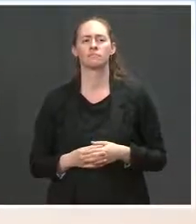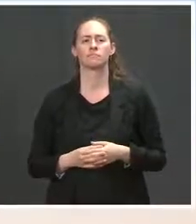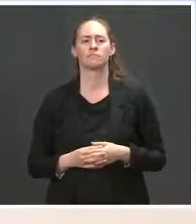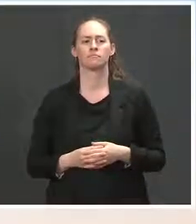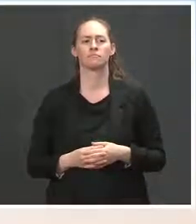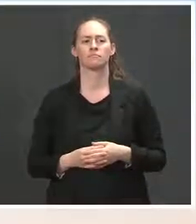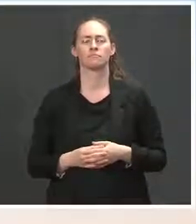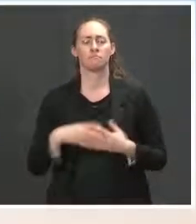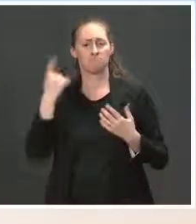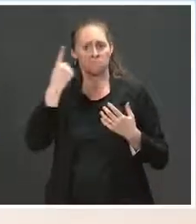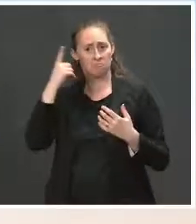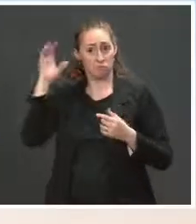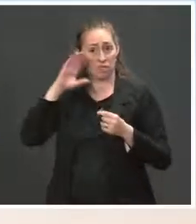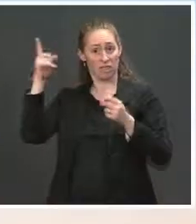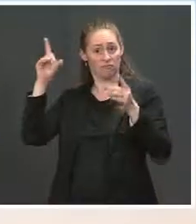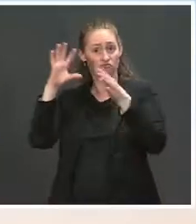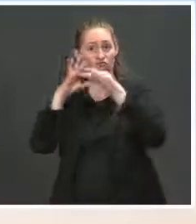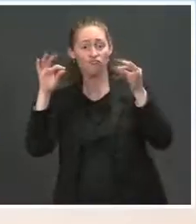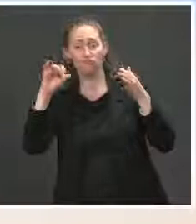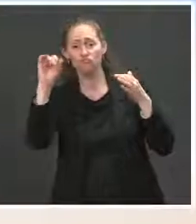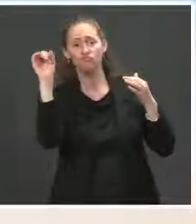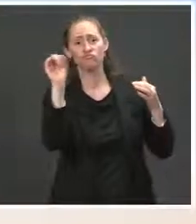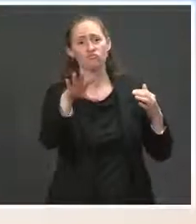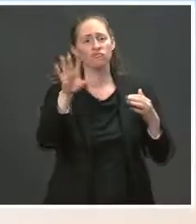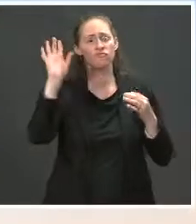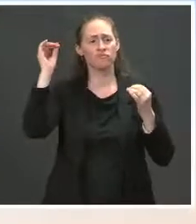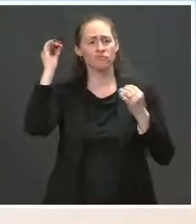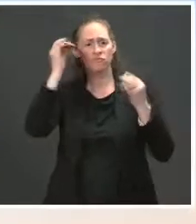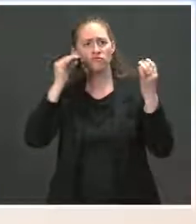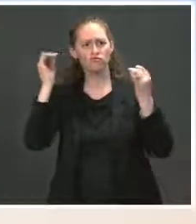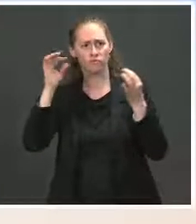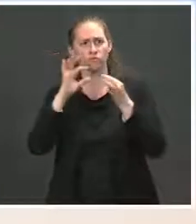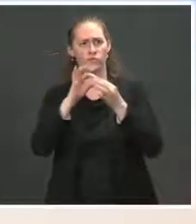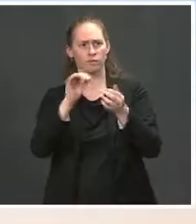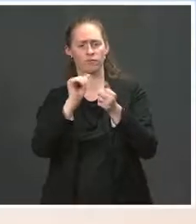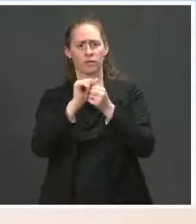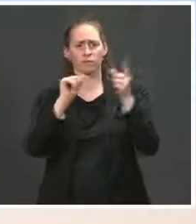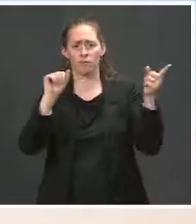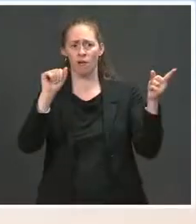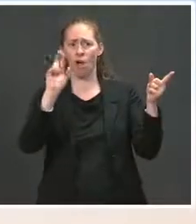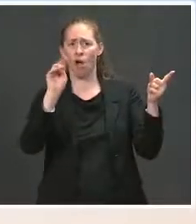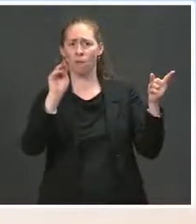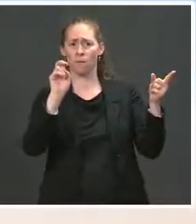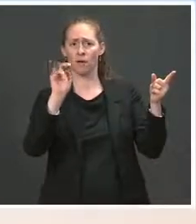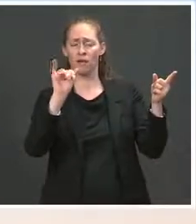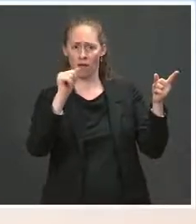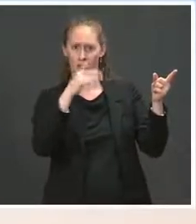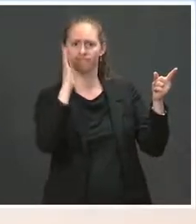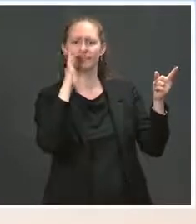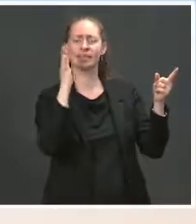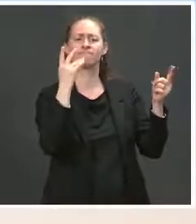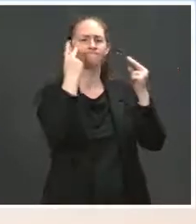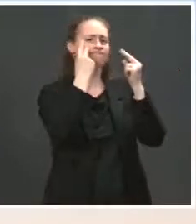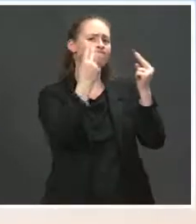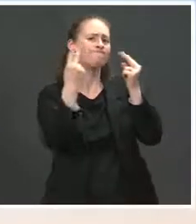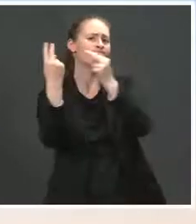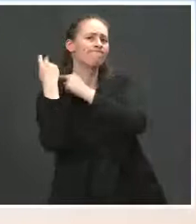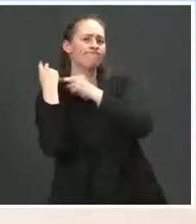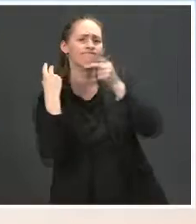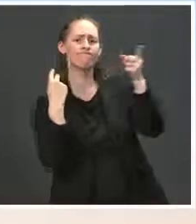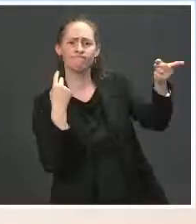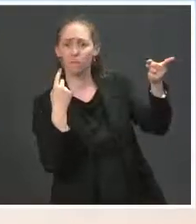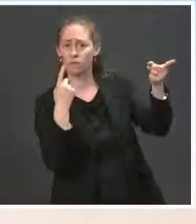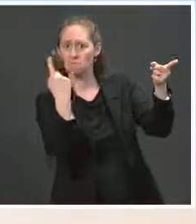on Armenian victims tomorrow? Ms. I don't have anything to predict. I expect he will have a statement